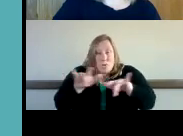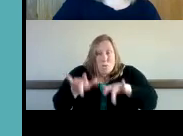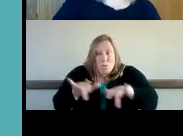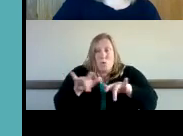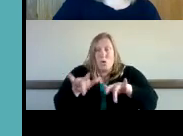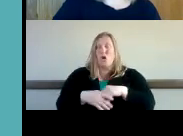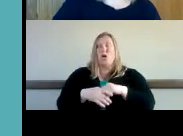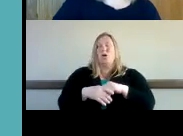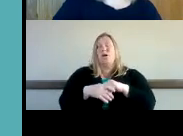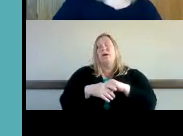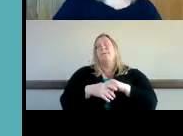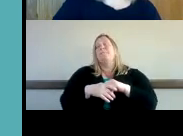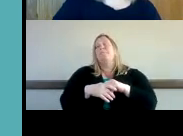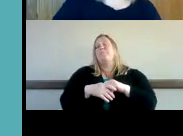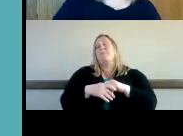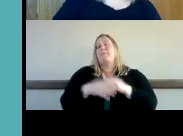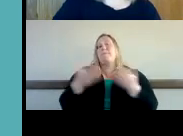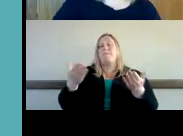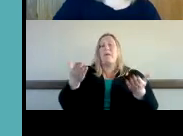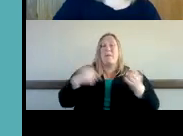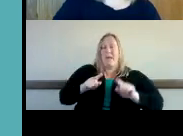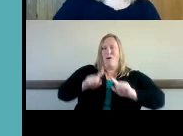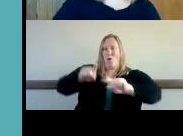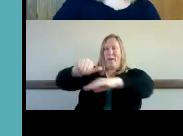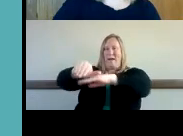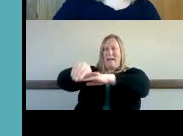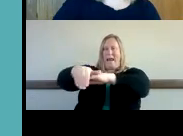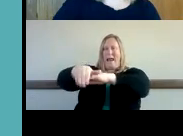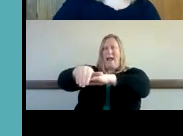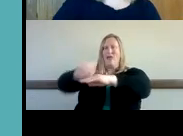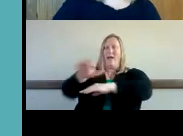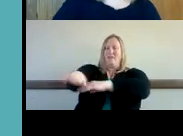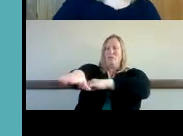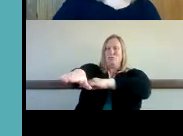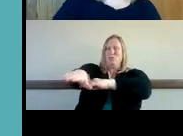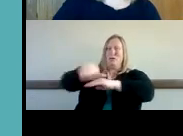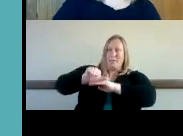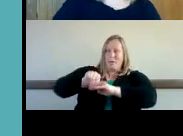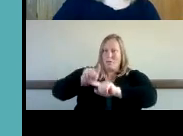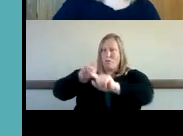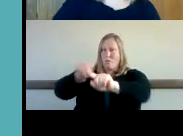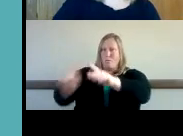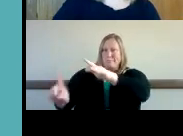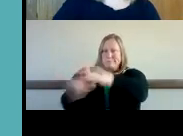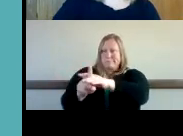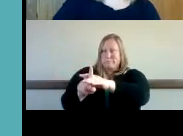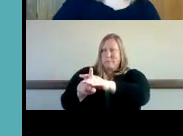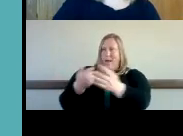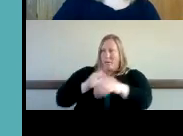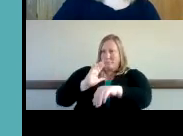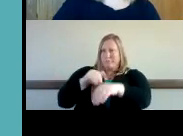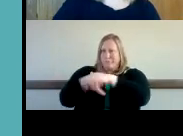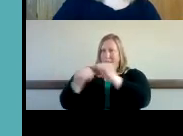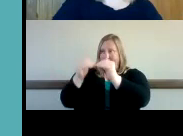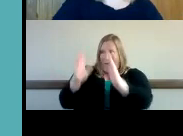i might go in the evening or in the afternoon and get everything set up and have them